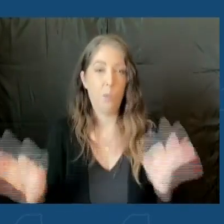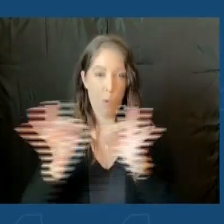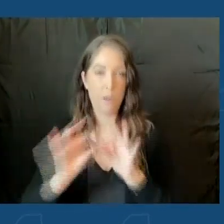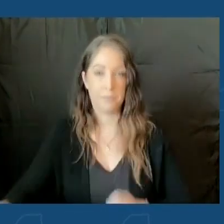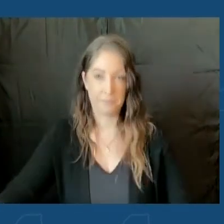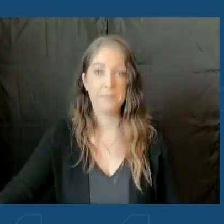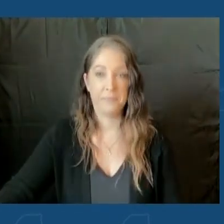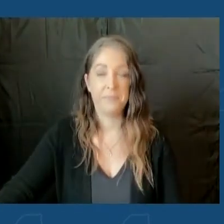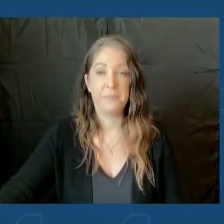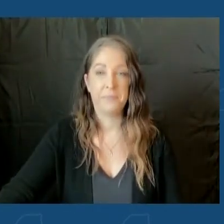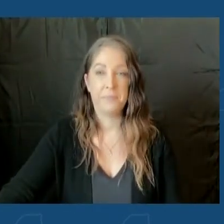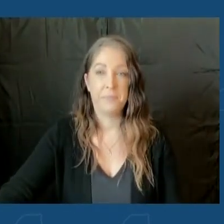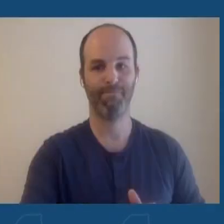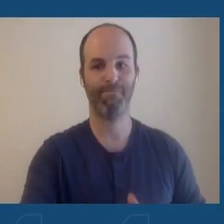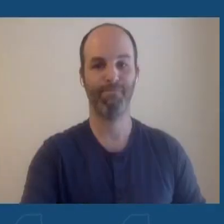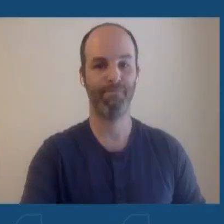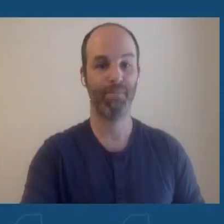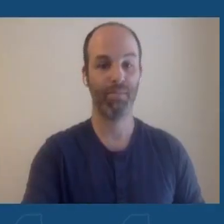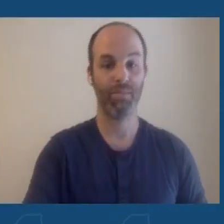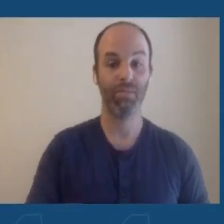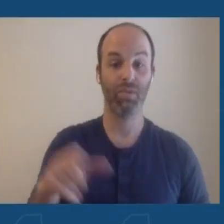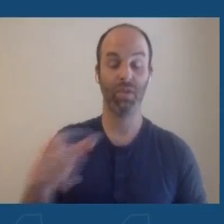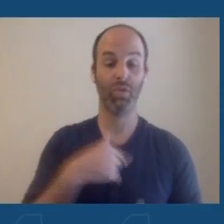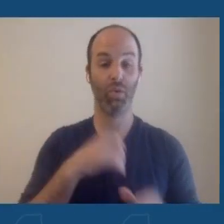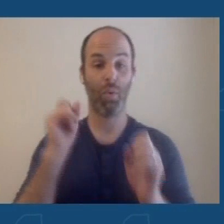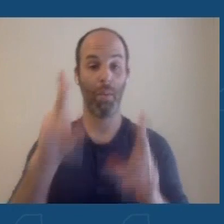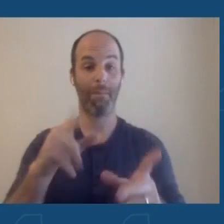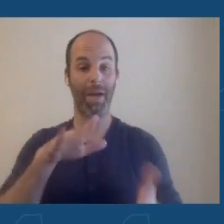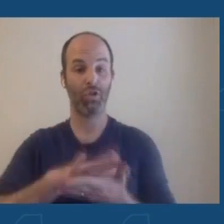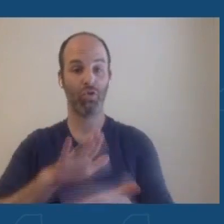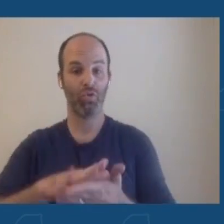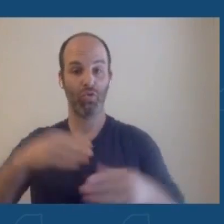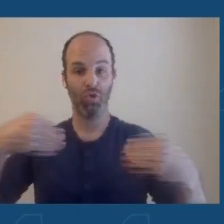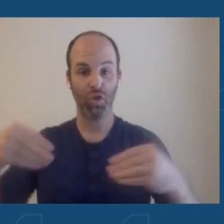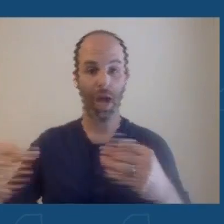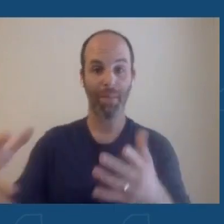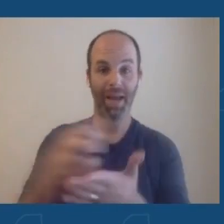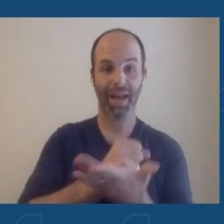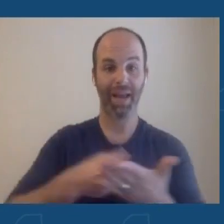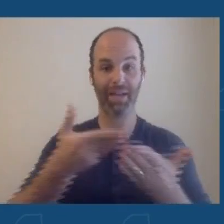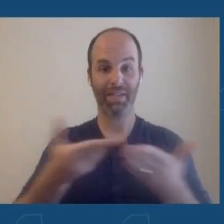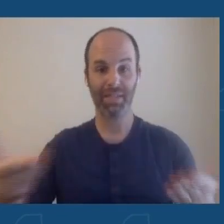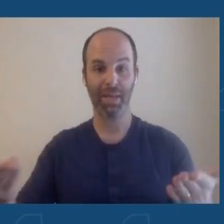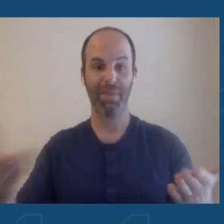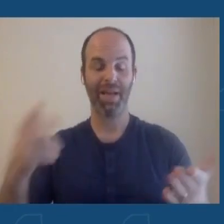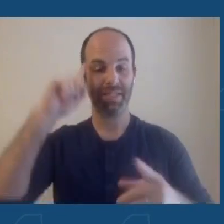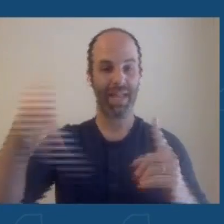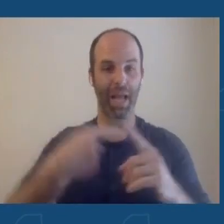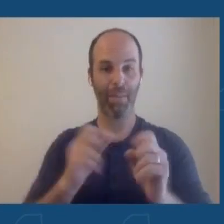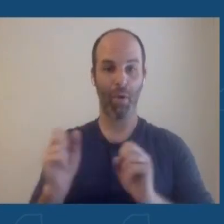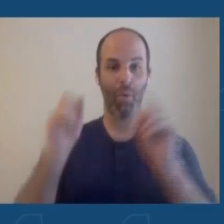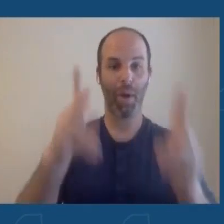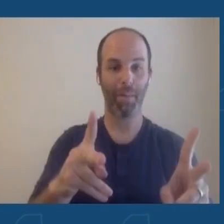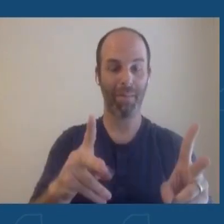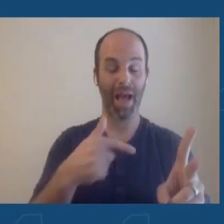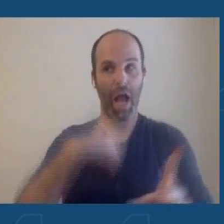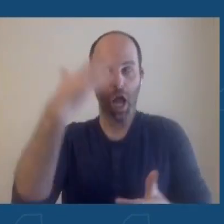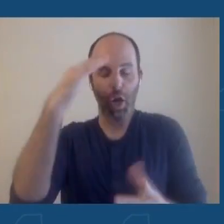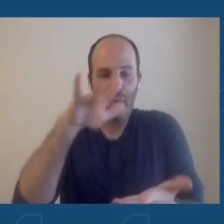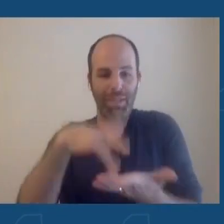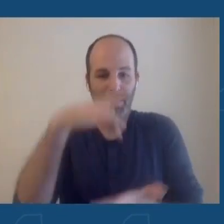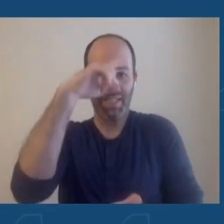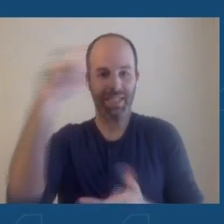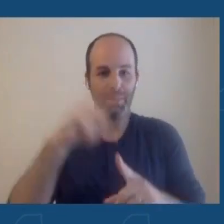into back-to-school shopping and getting supplies and thinking about that return, I know it's only mid-summer, but we have the luxury now of time